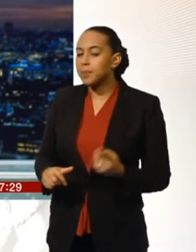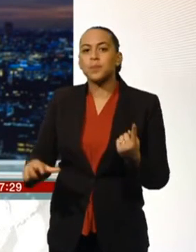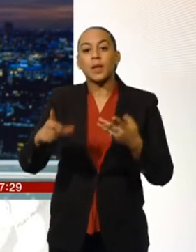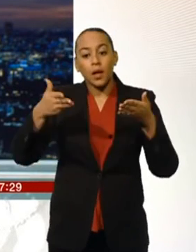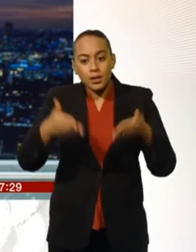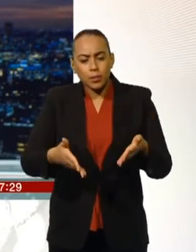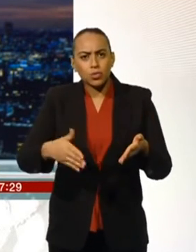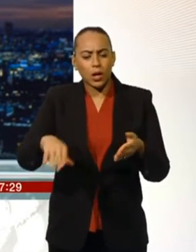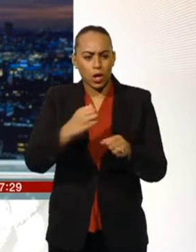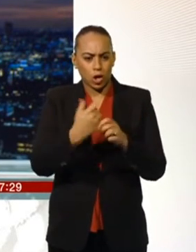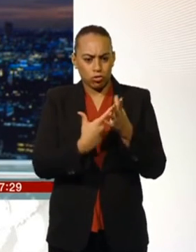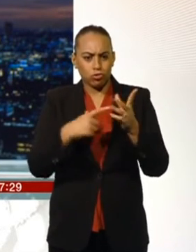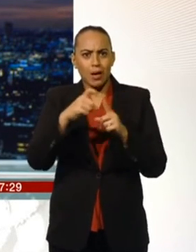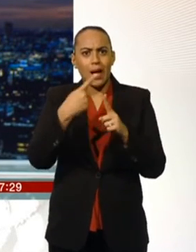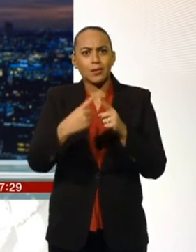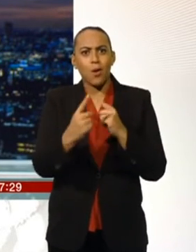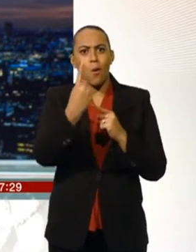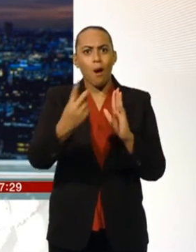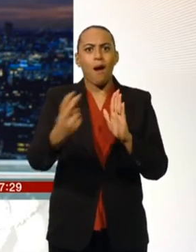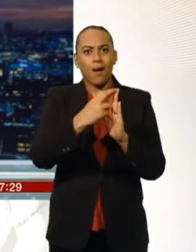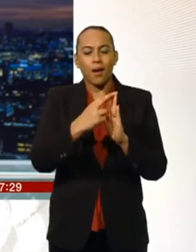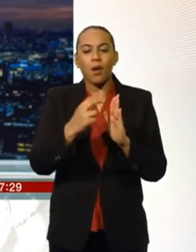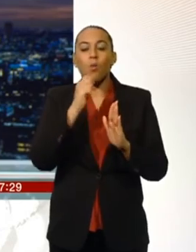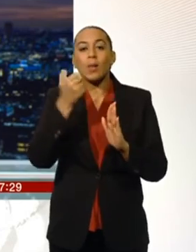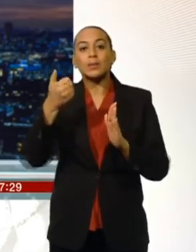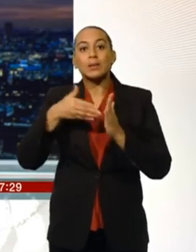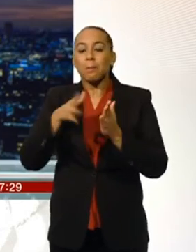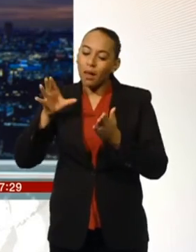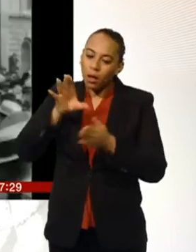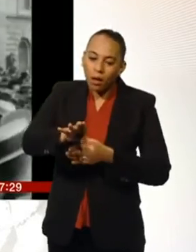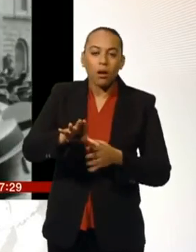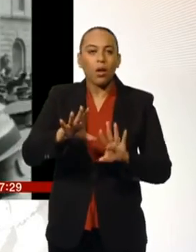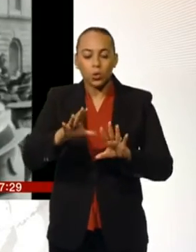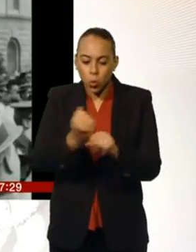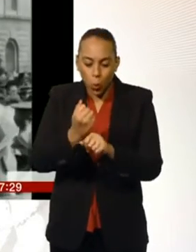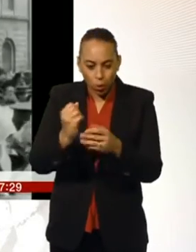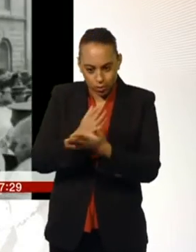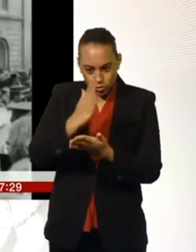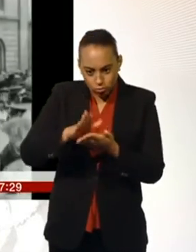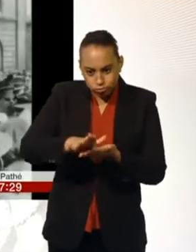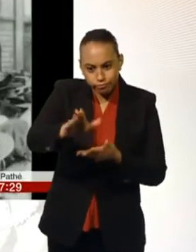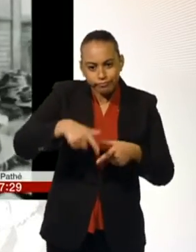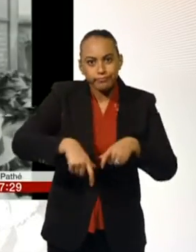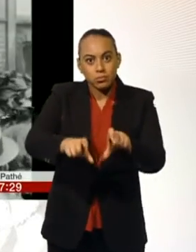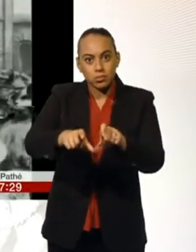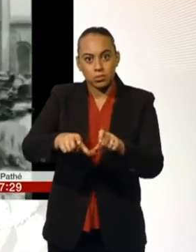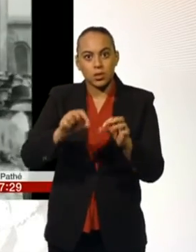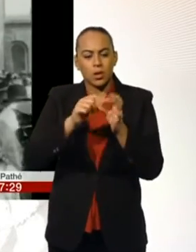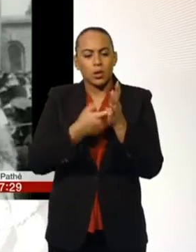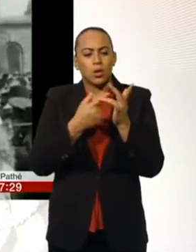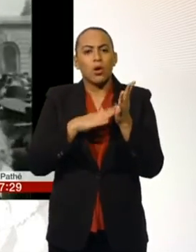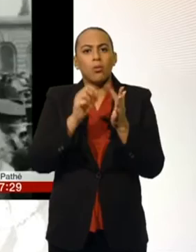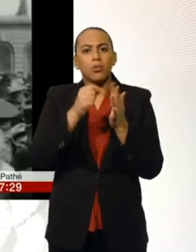the capital is to receive more than £6 million of funding to secure its future. Brompton Cemetery is one of the oldest in London.